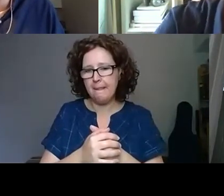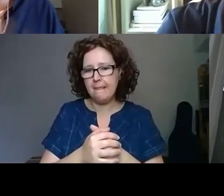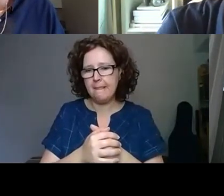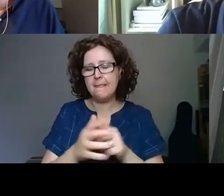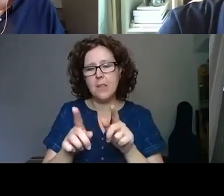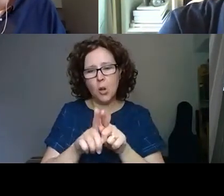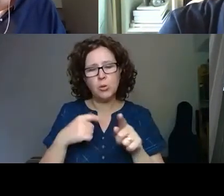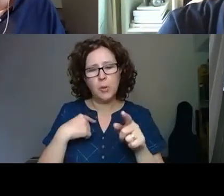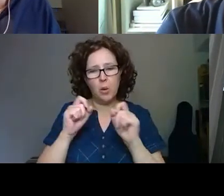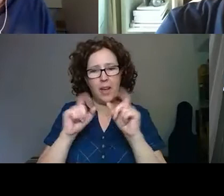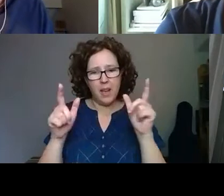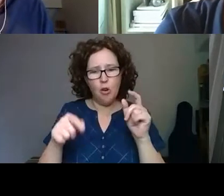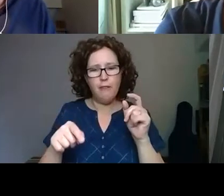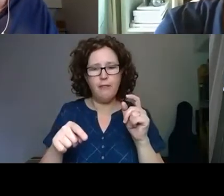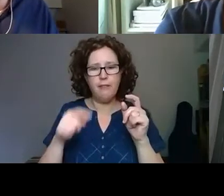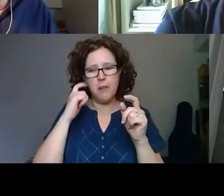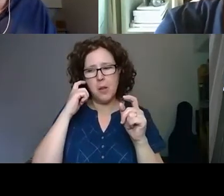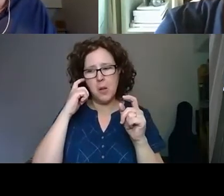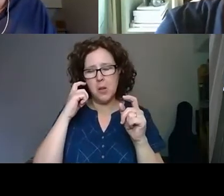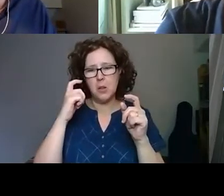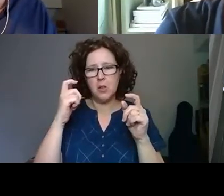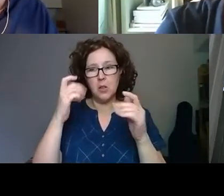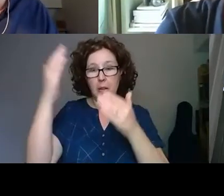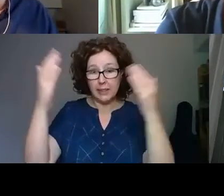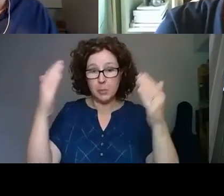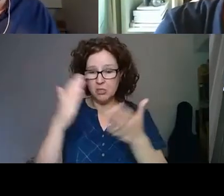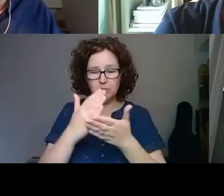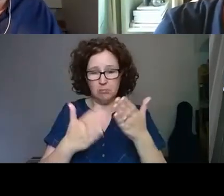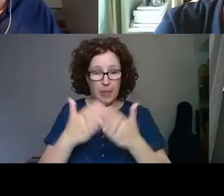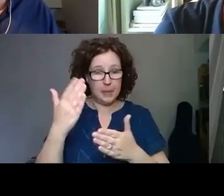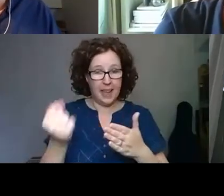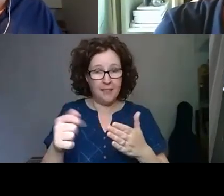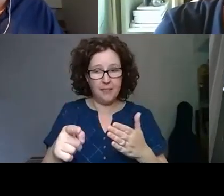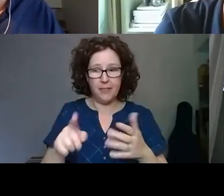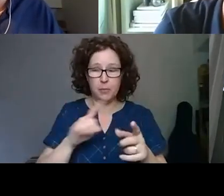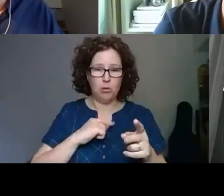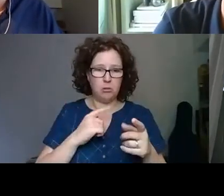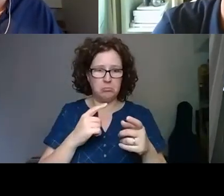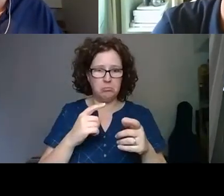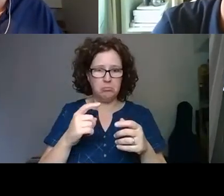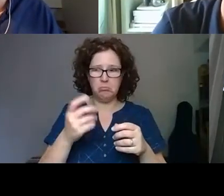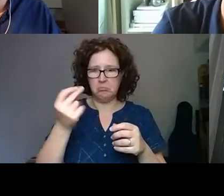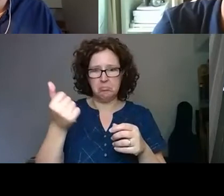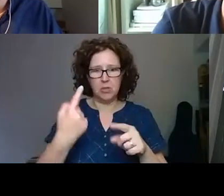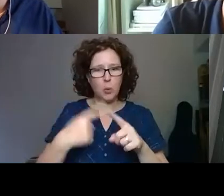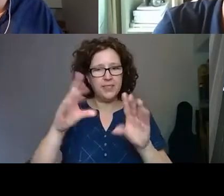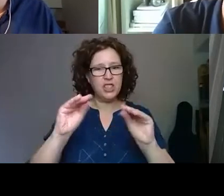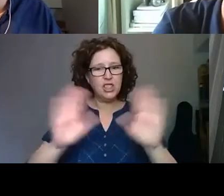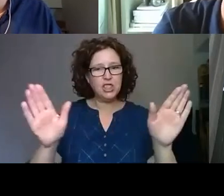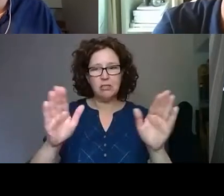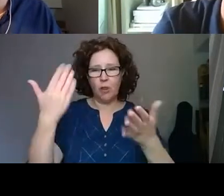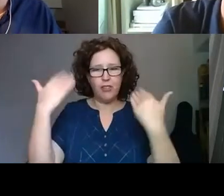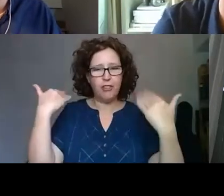constraint of exhibition, which is usually temporal and we are program